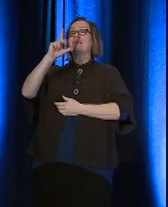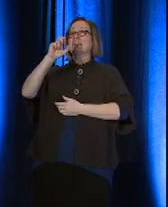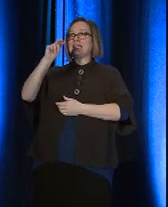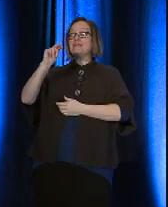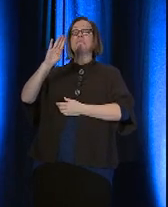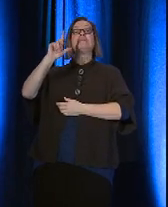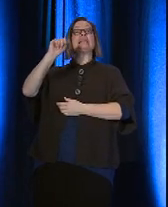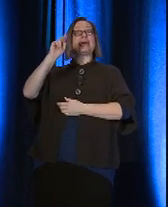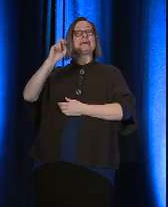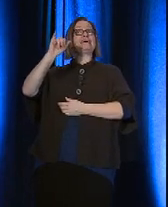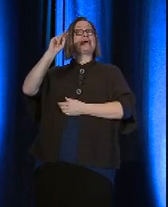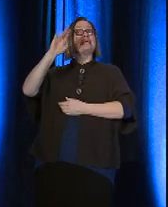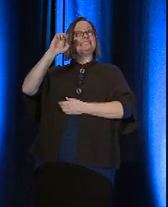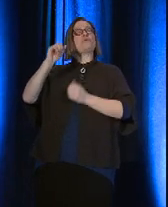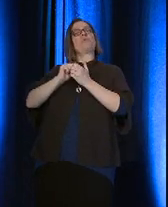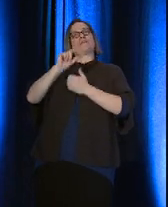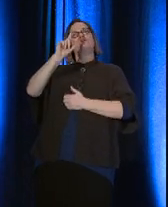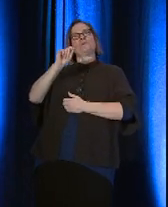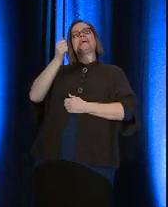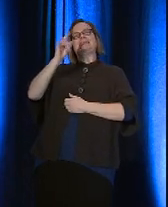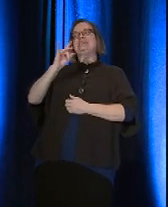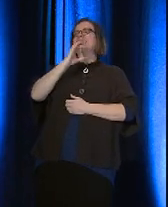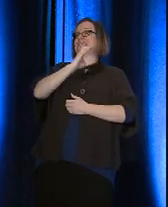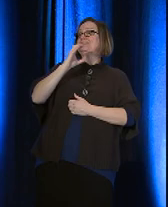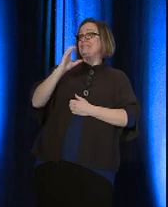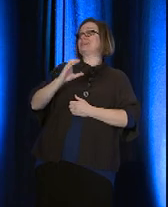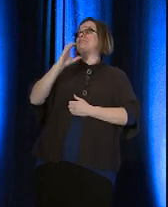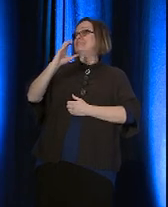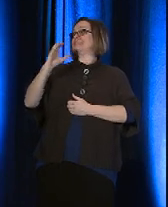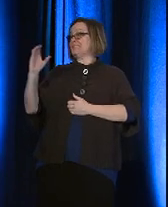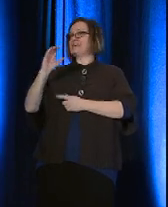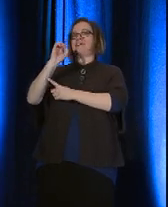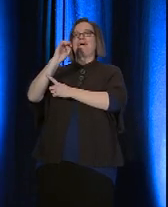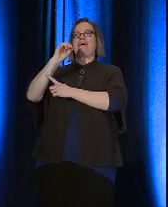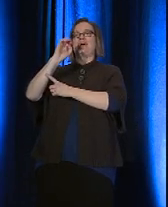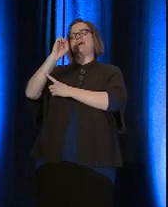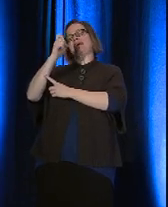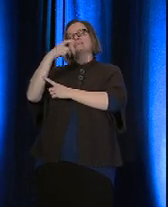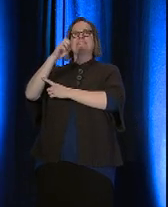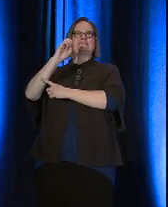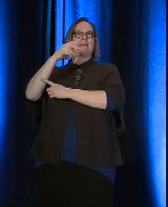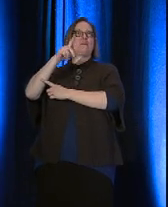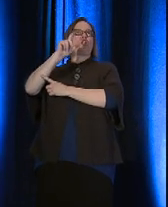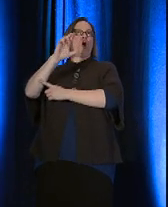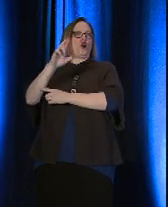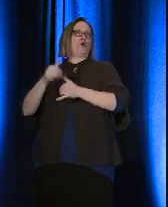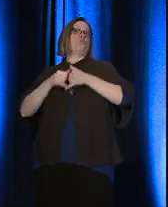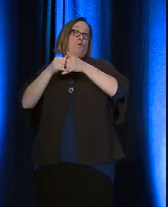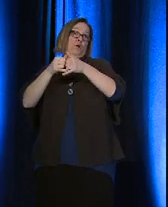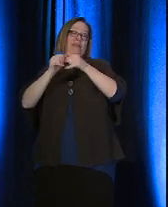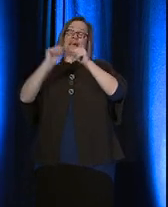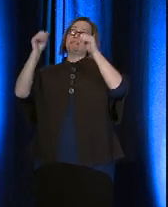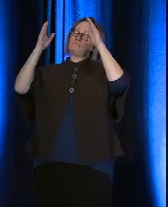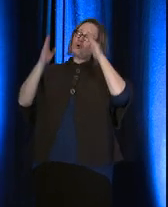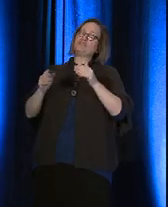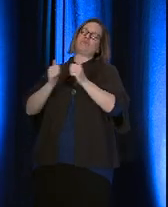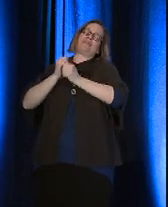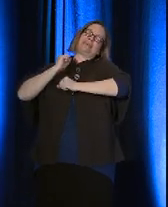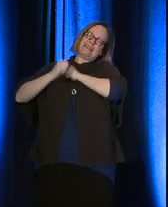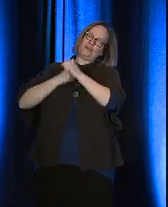2018 CCCC Exemplar Award as a person whose years of service to our organization